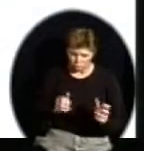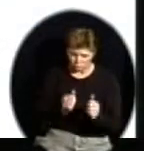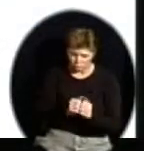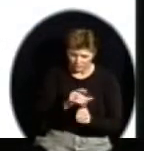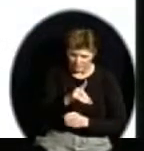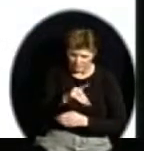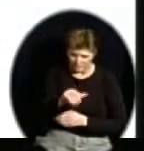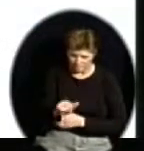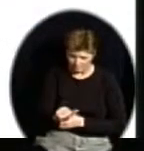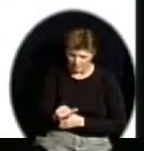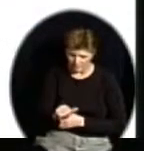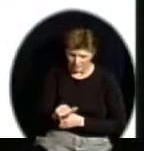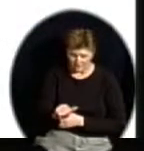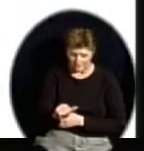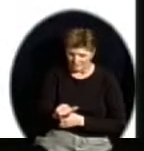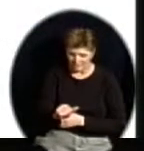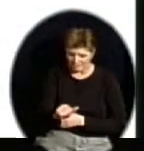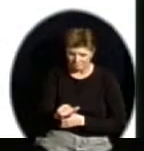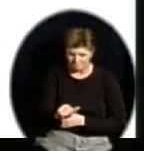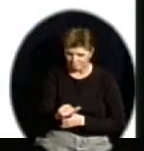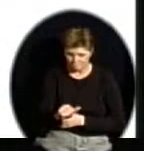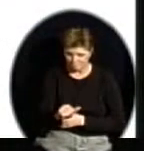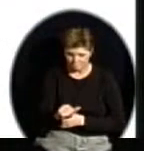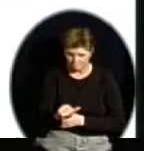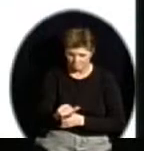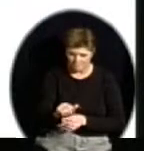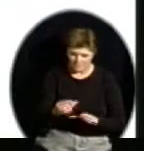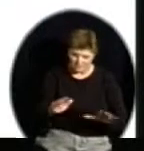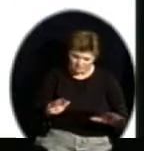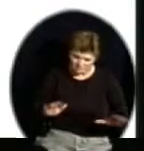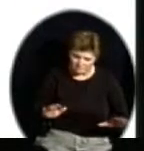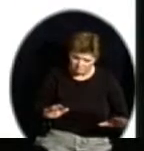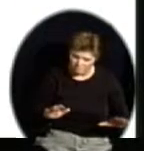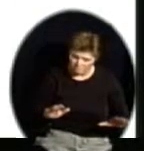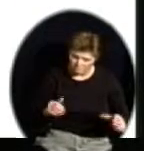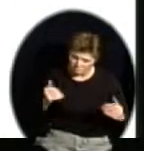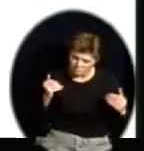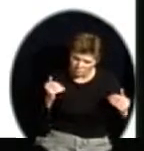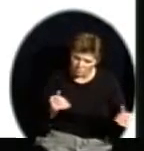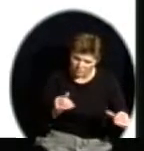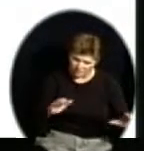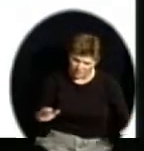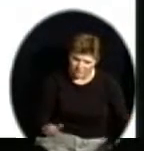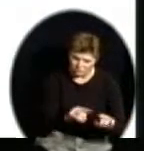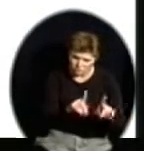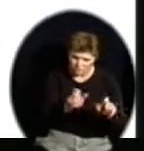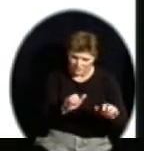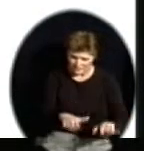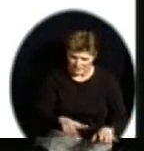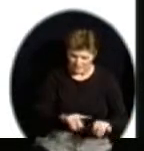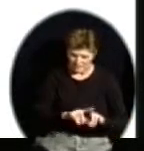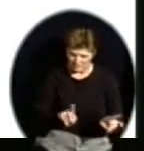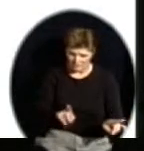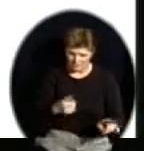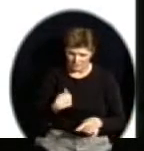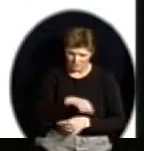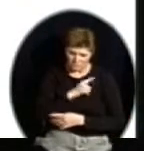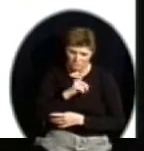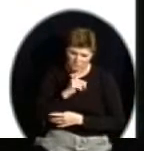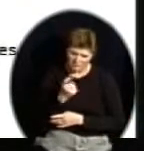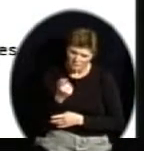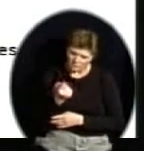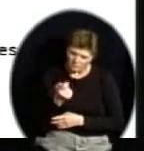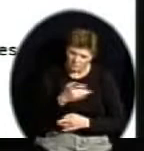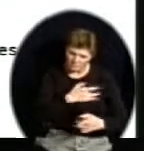assessment. Some need some accommodations, others take it. But we're very concerned and are challenged about those that need something